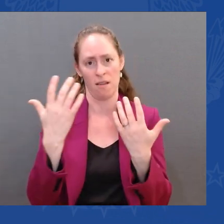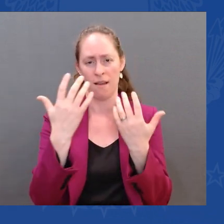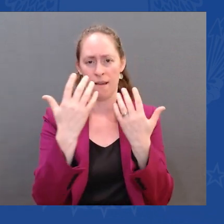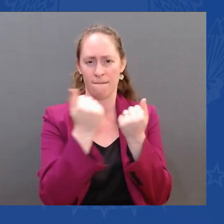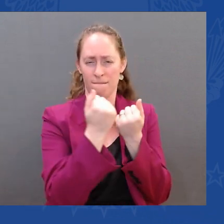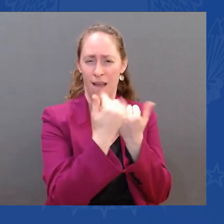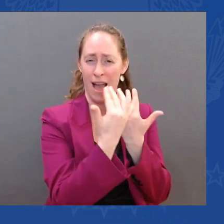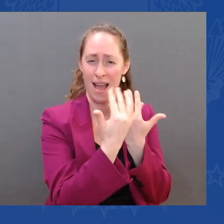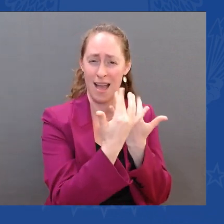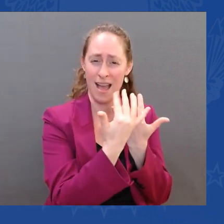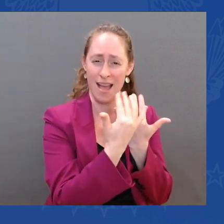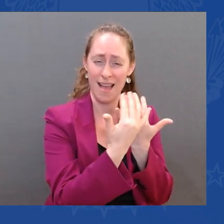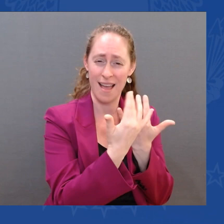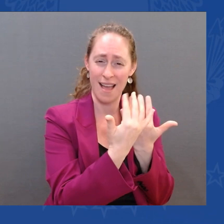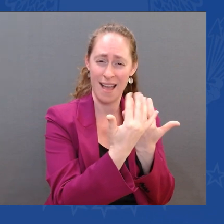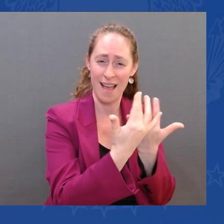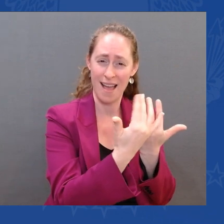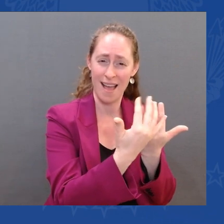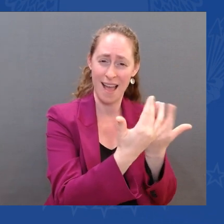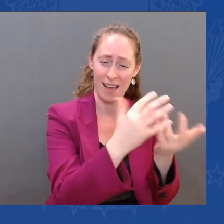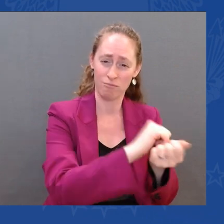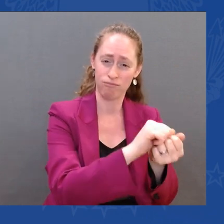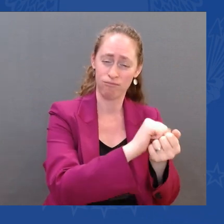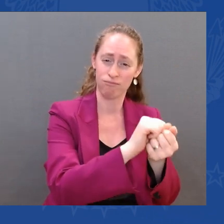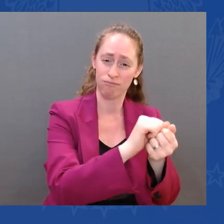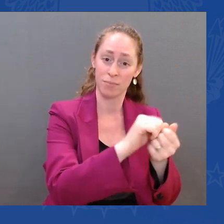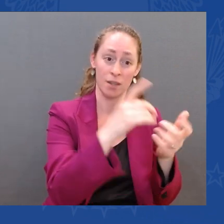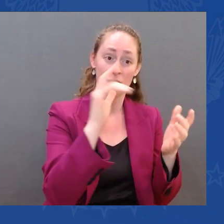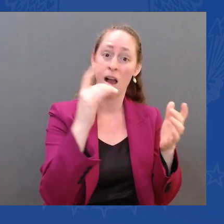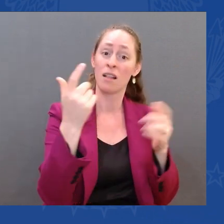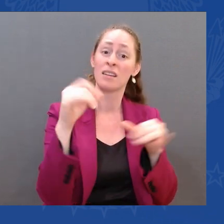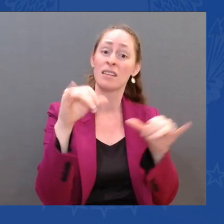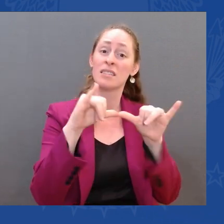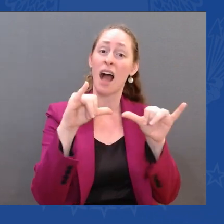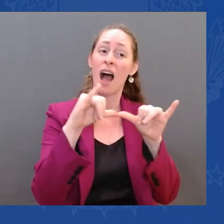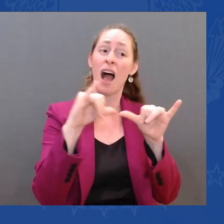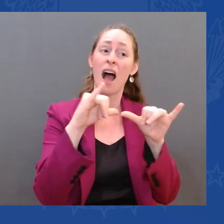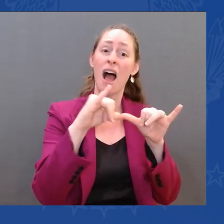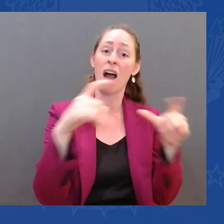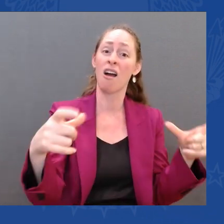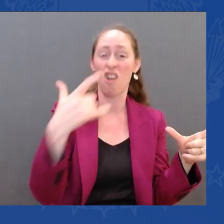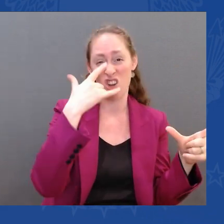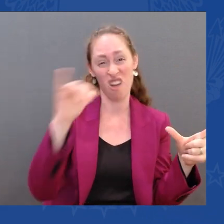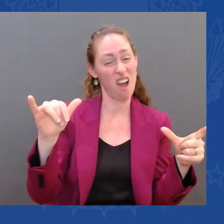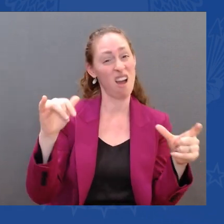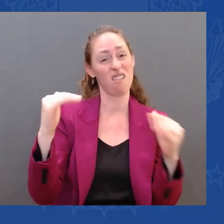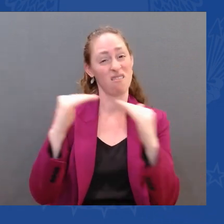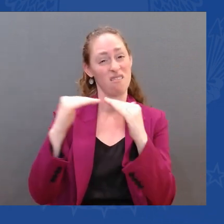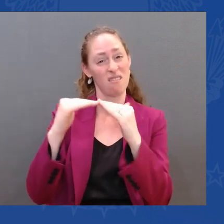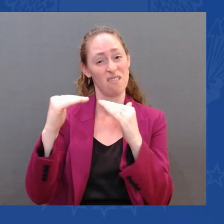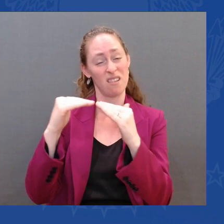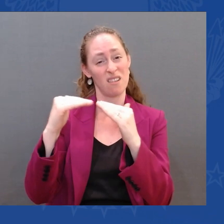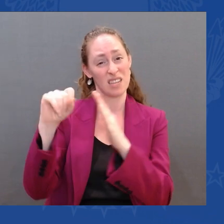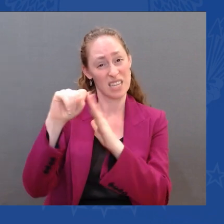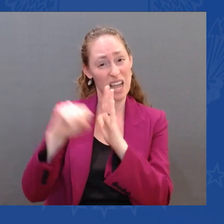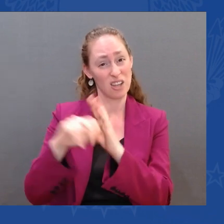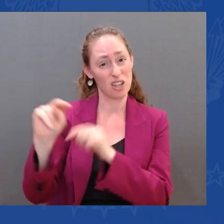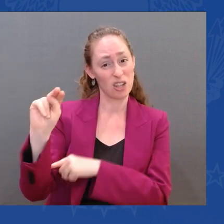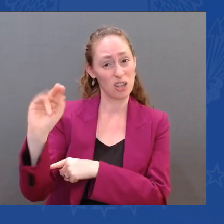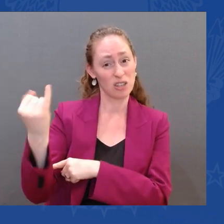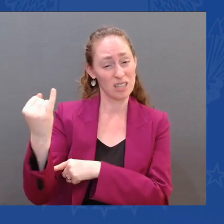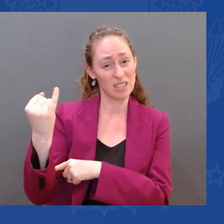from the New York border all the way down to the end of New Jersey. And more has been lost. It's an enormous amount of